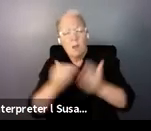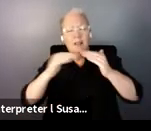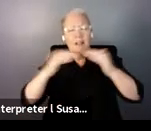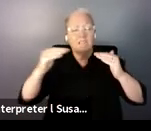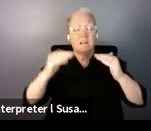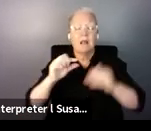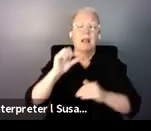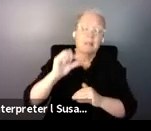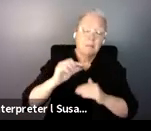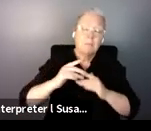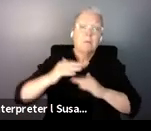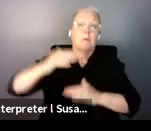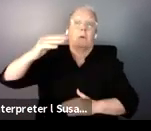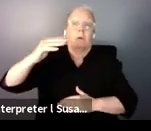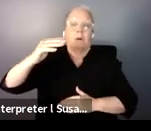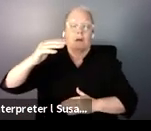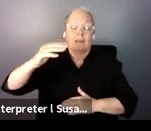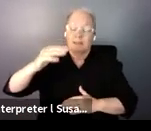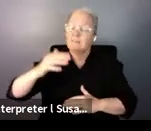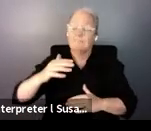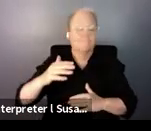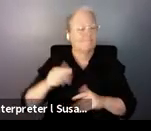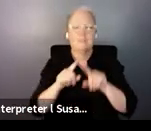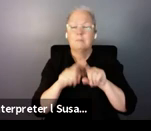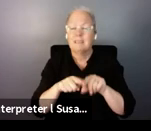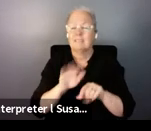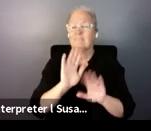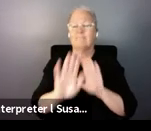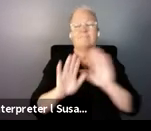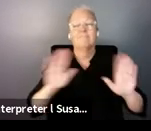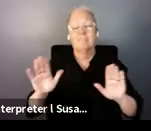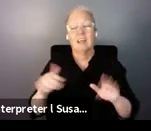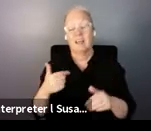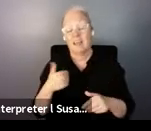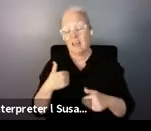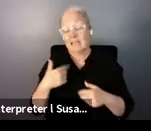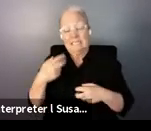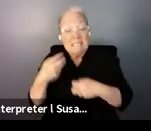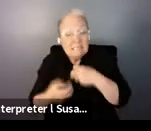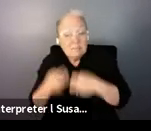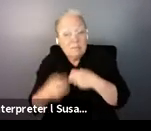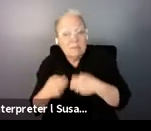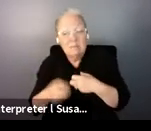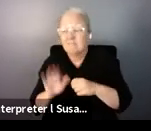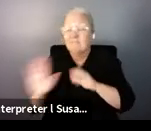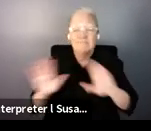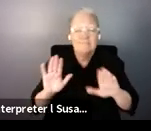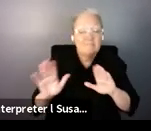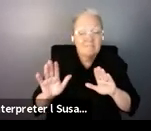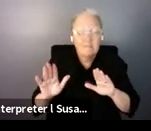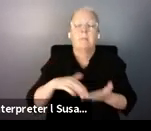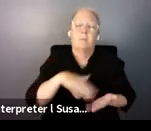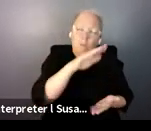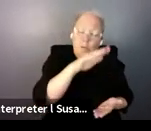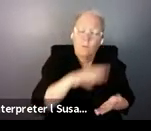level of functioning, the amount of difficulty we may have carrying out daily activities, the barrier